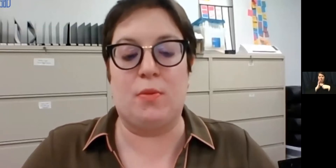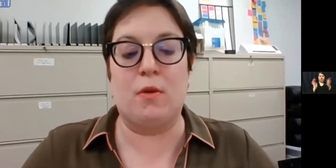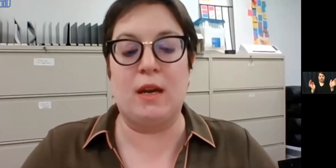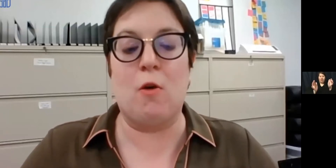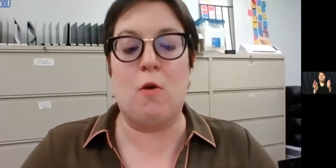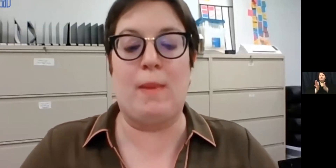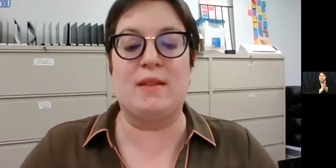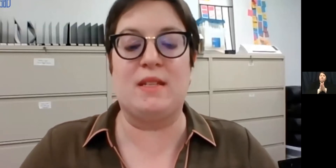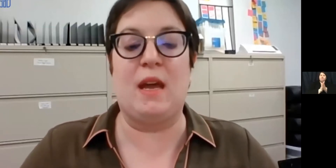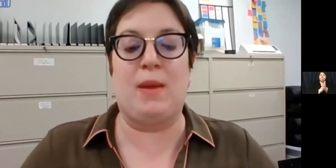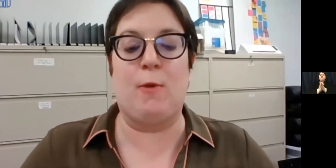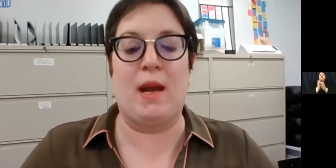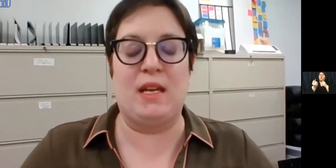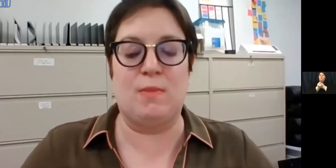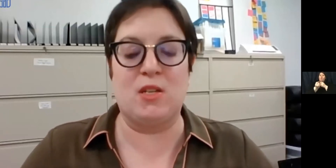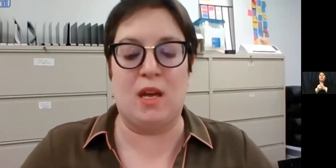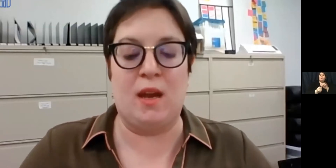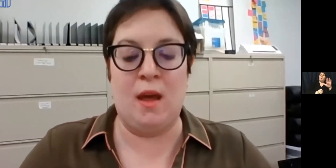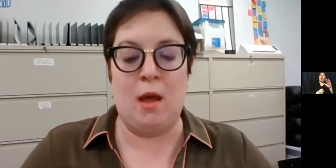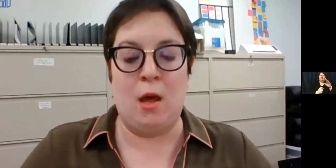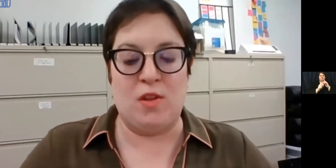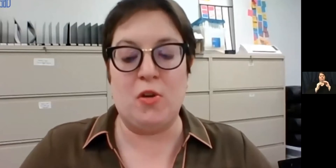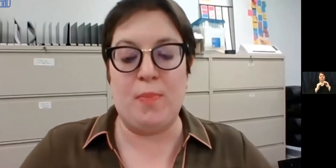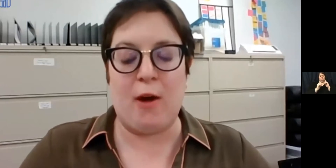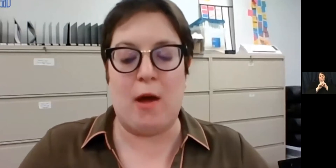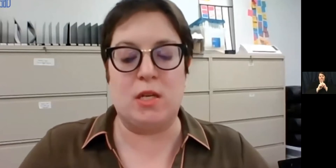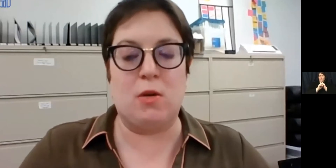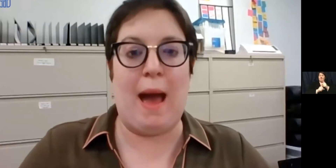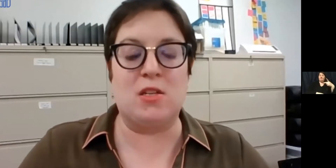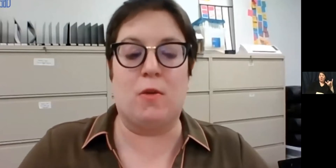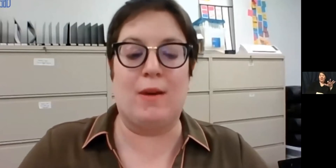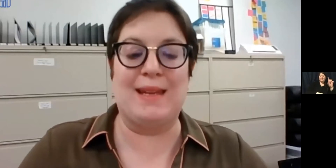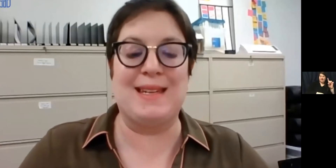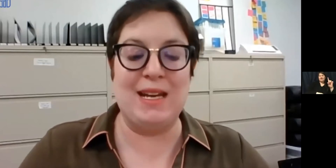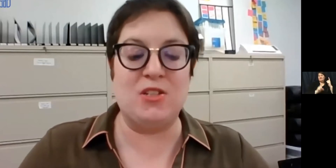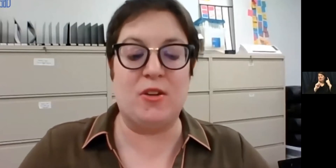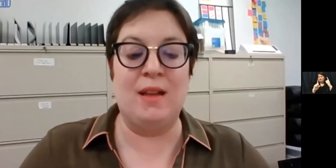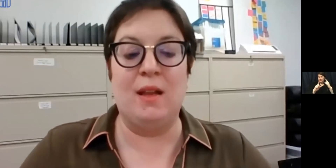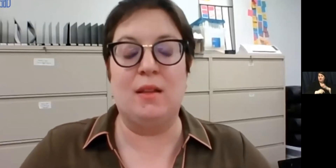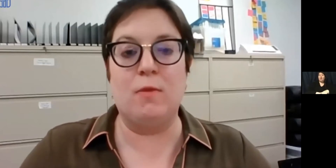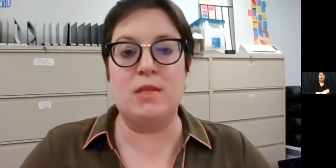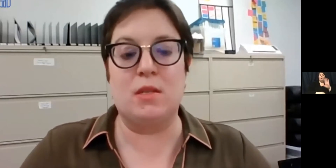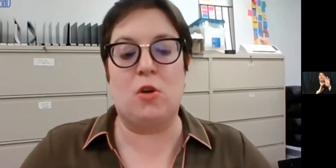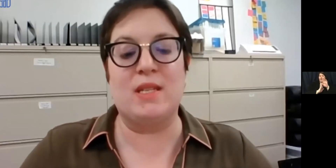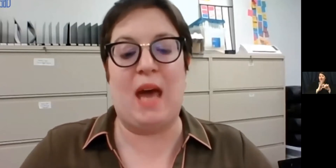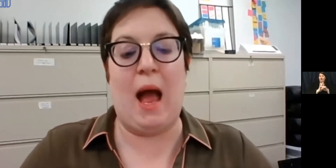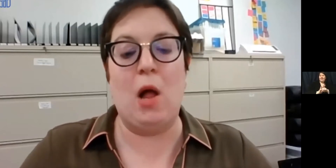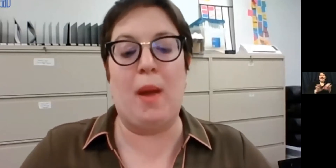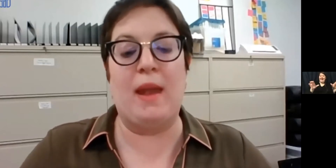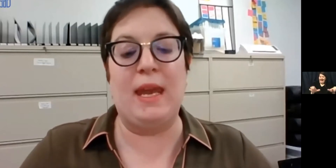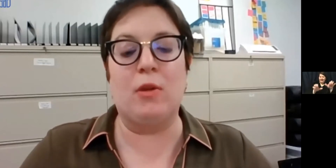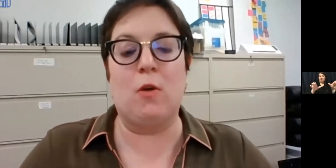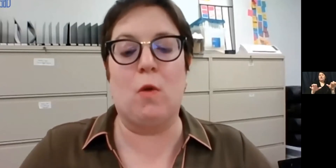in supporting her mentee and PYD's mission. With her background in action oriented nature, Lynn was determined